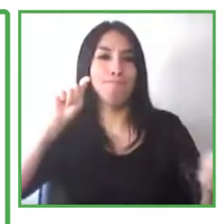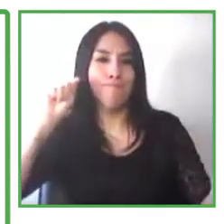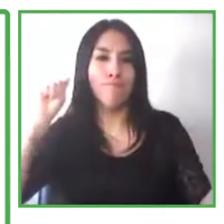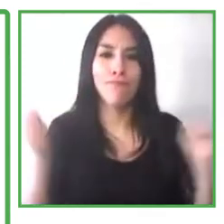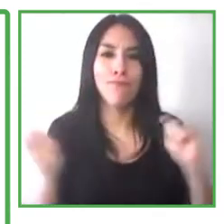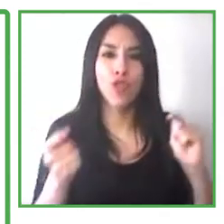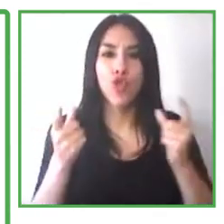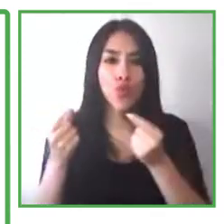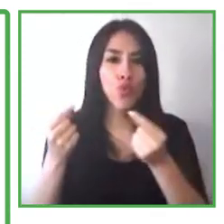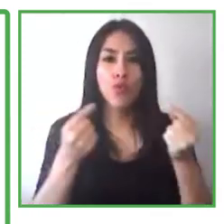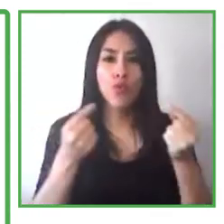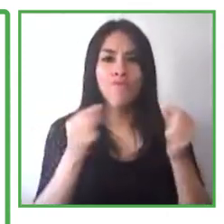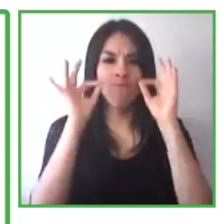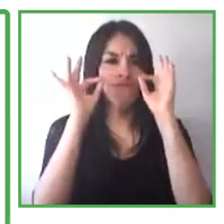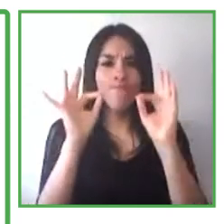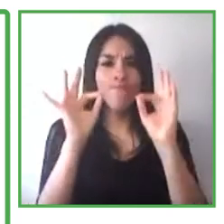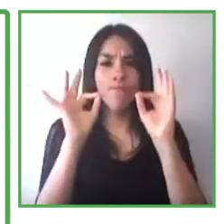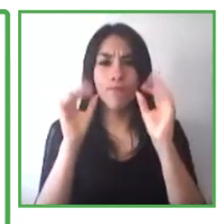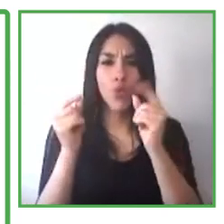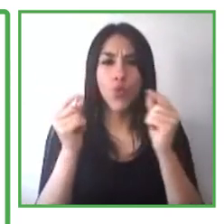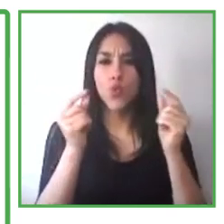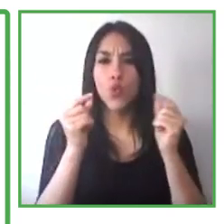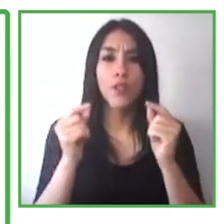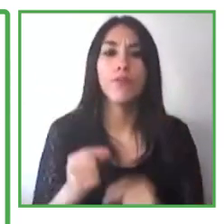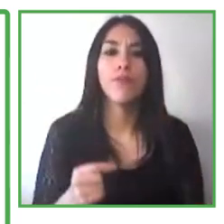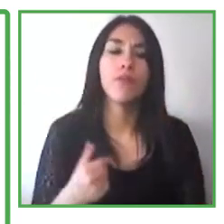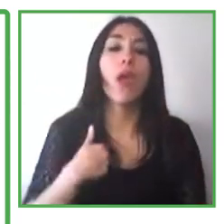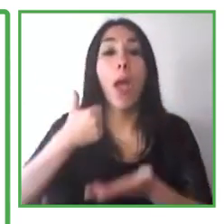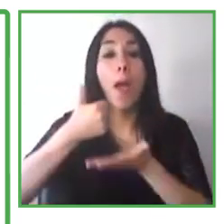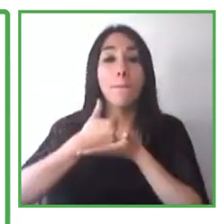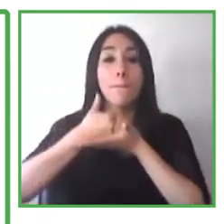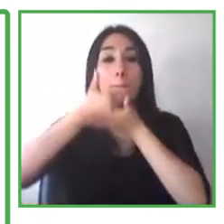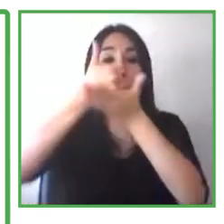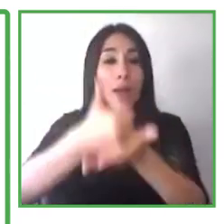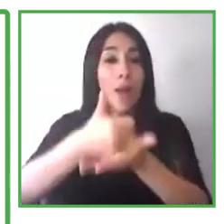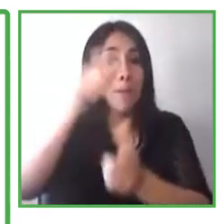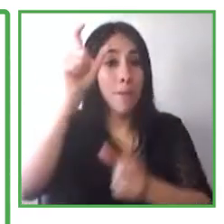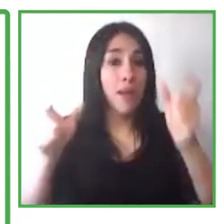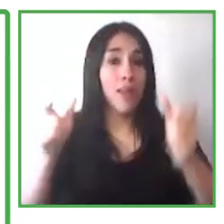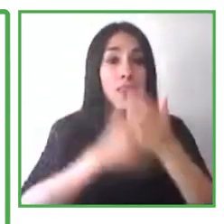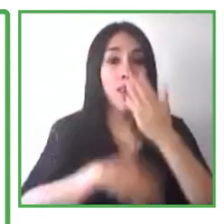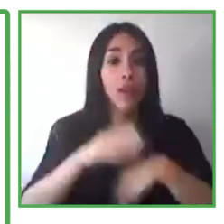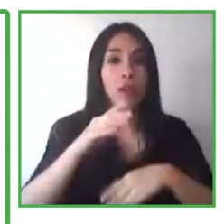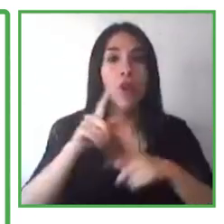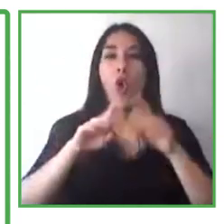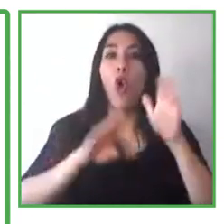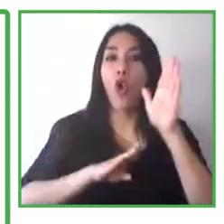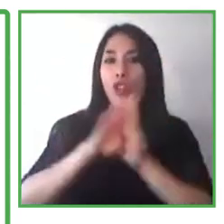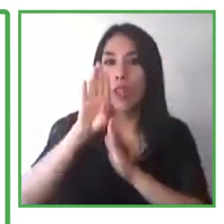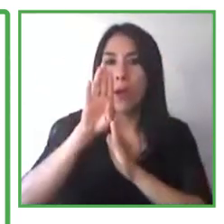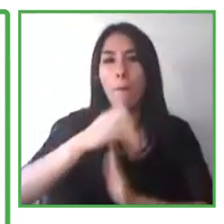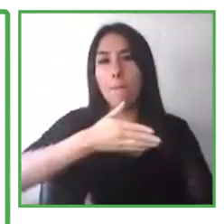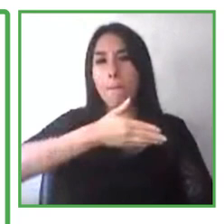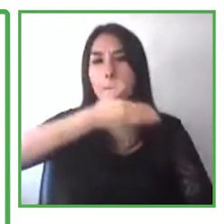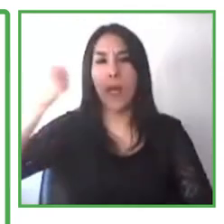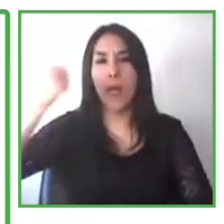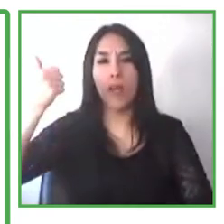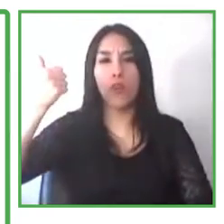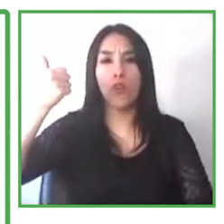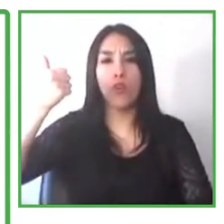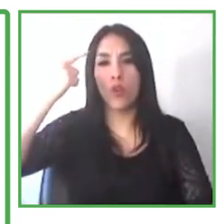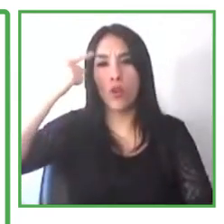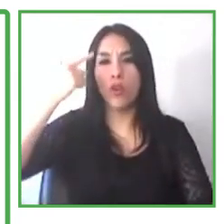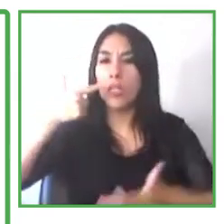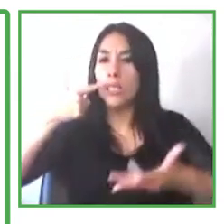skills and in behaviors that make them successful in a job. And we provide coaching and mentoring. Ultimately,